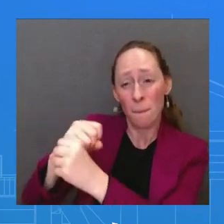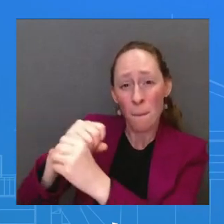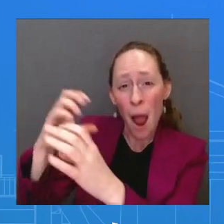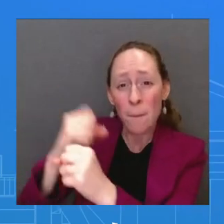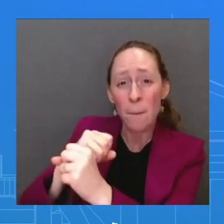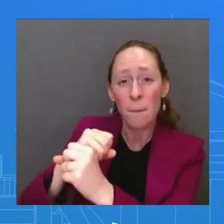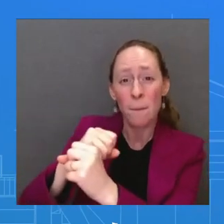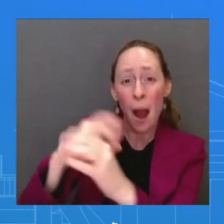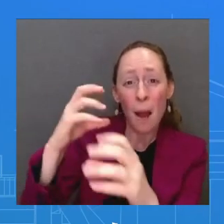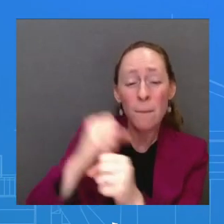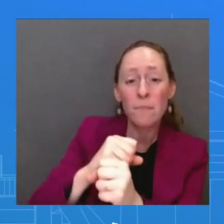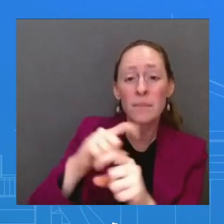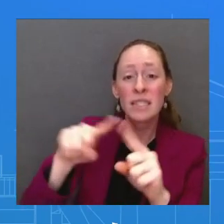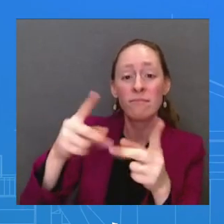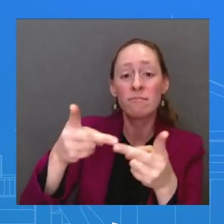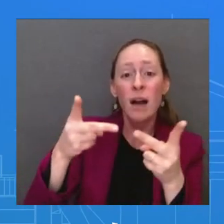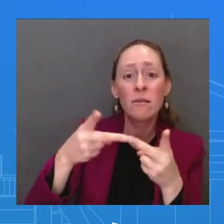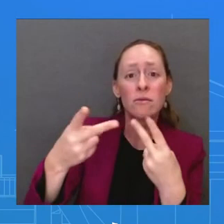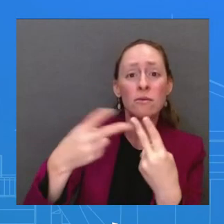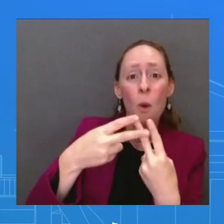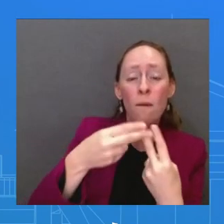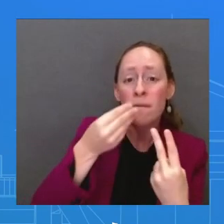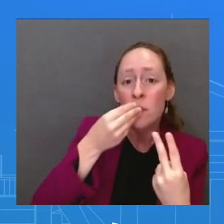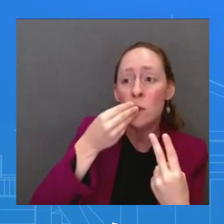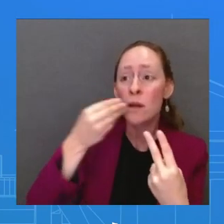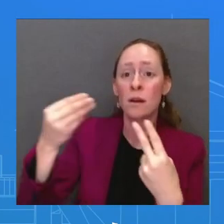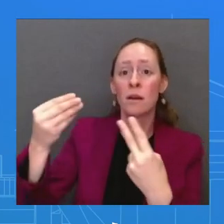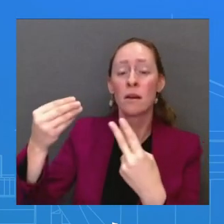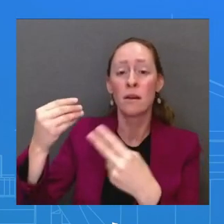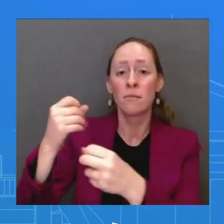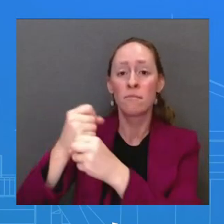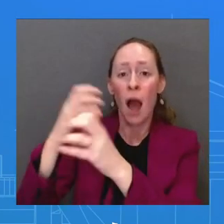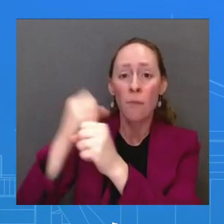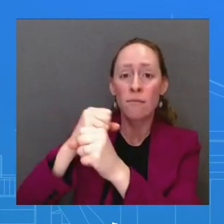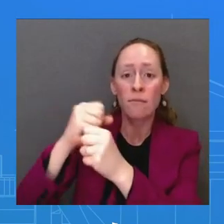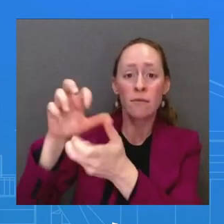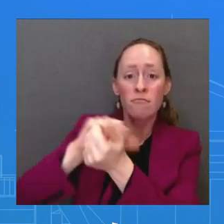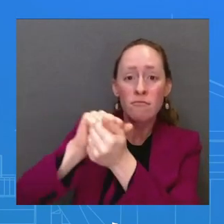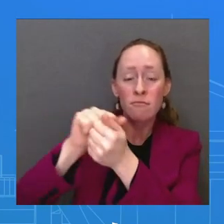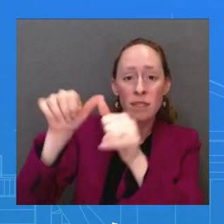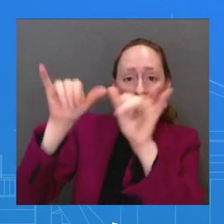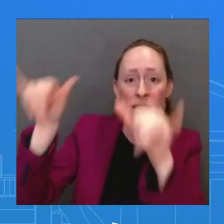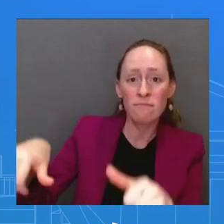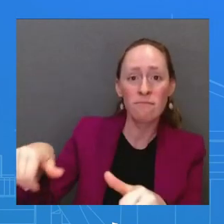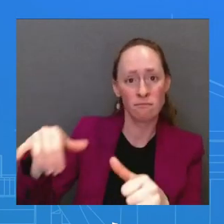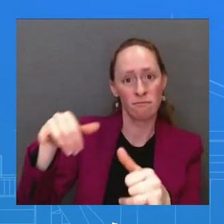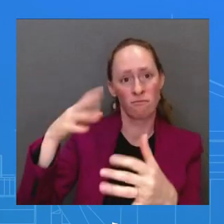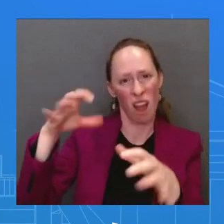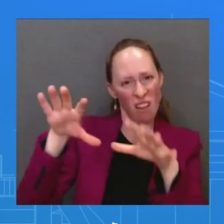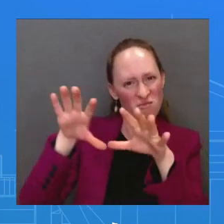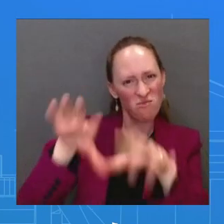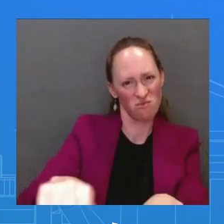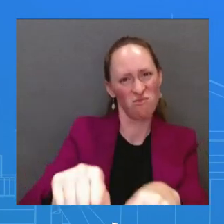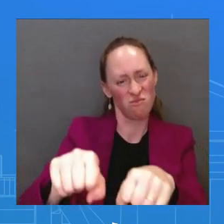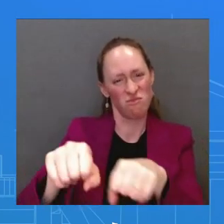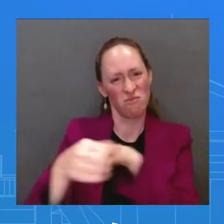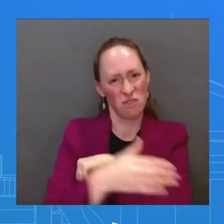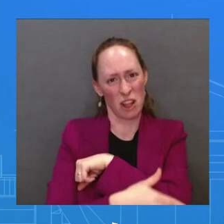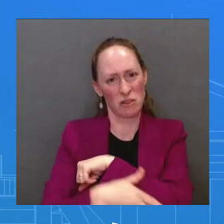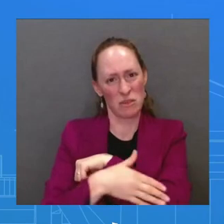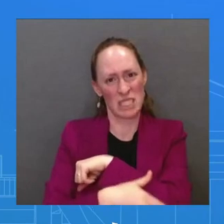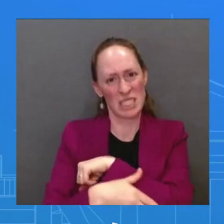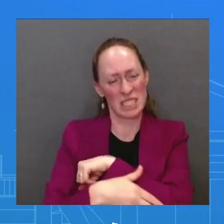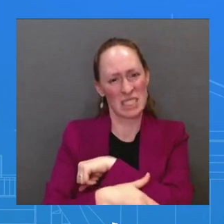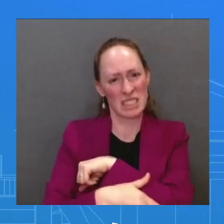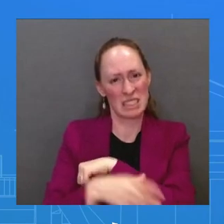that belongs to another sovereign nation. This is not going to reflect well on North Korea, and they will pay a price for this in the international community. We